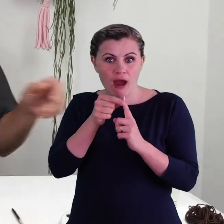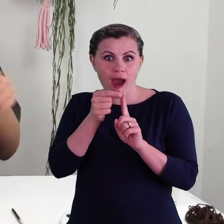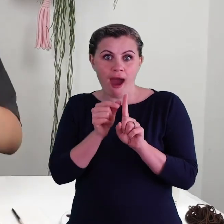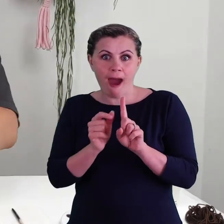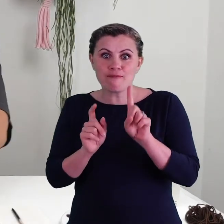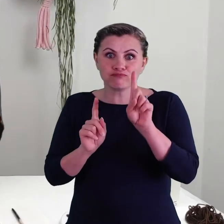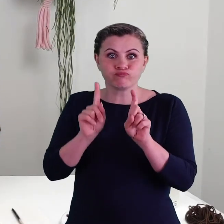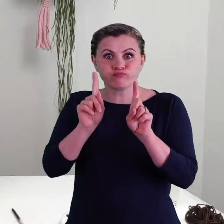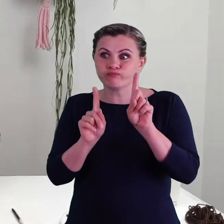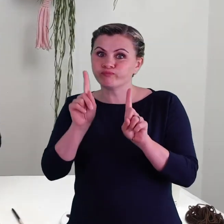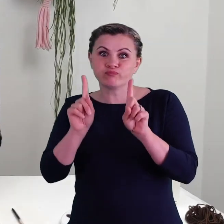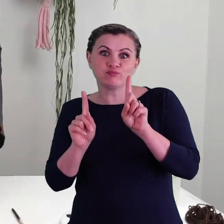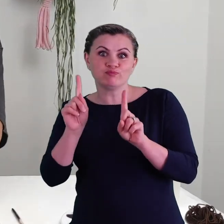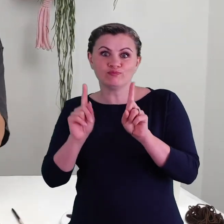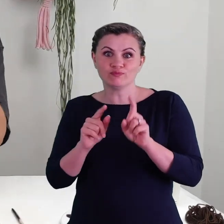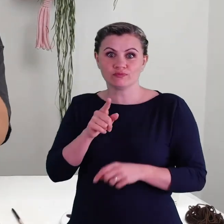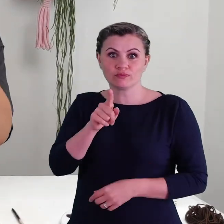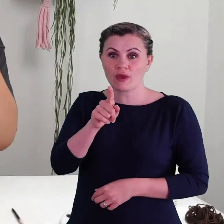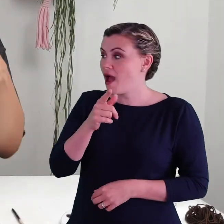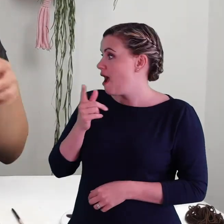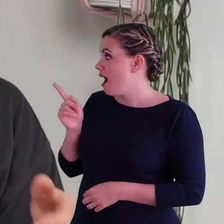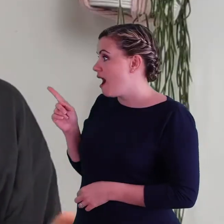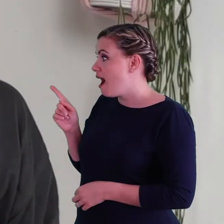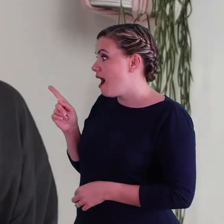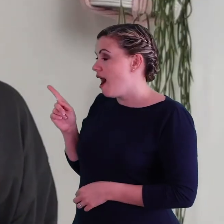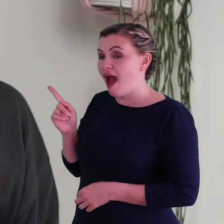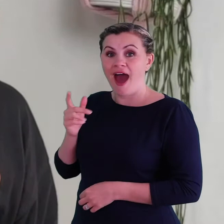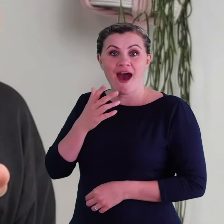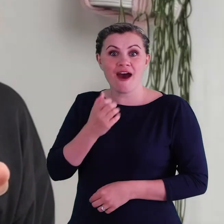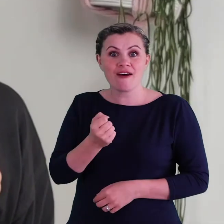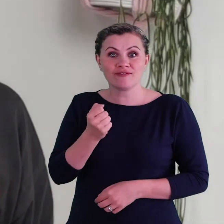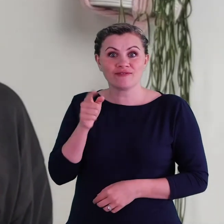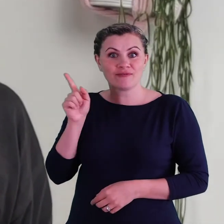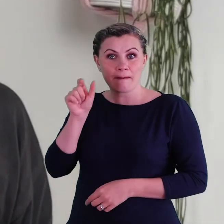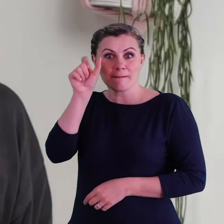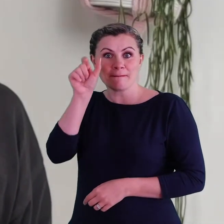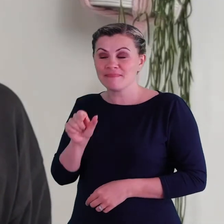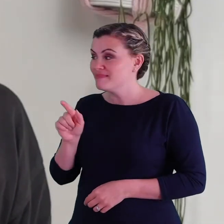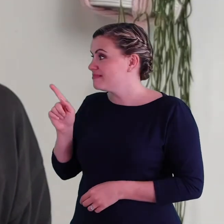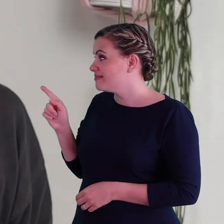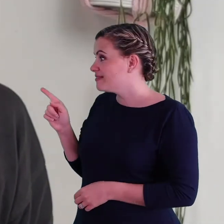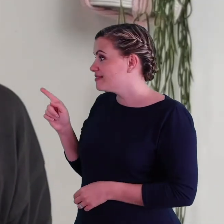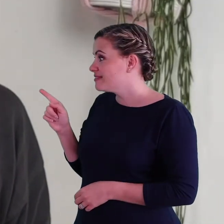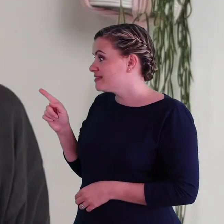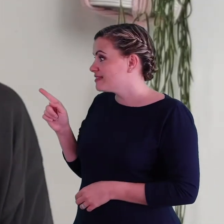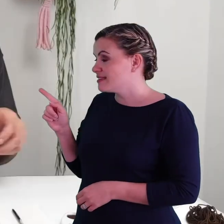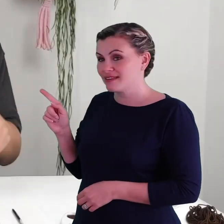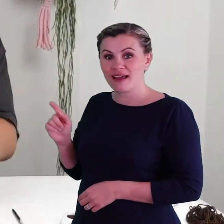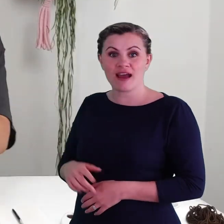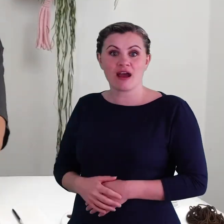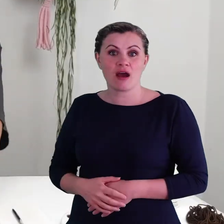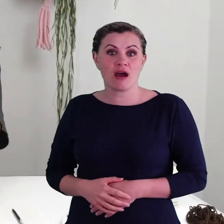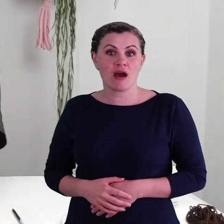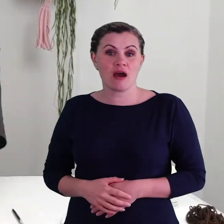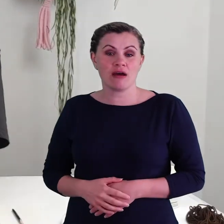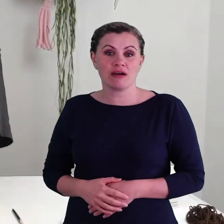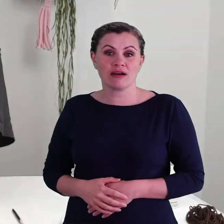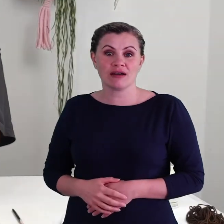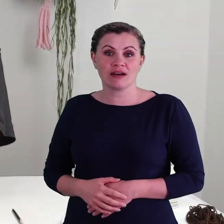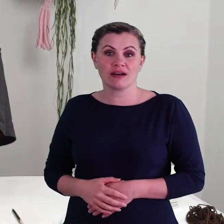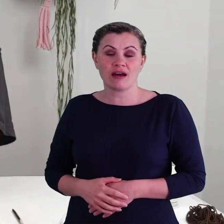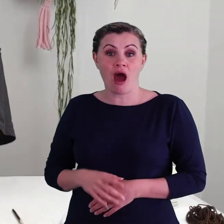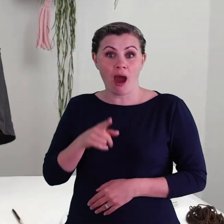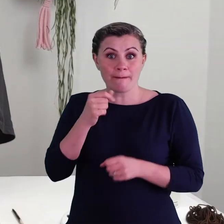and you can see look at mine wow it's all dry now. You can see the face, the hair, looks amazing and